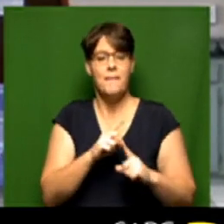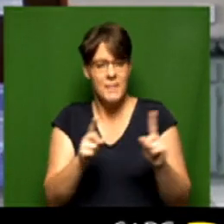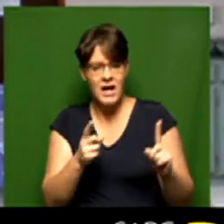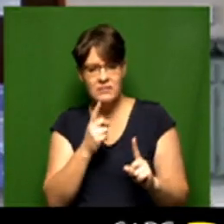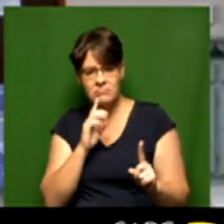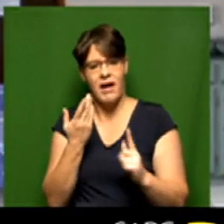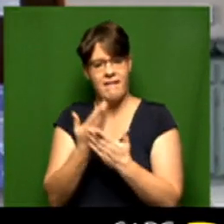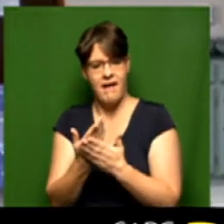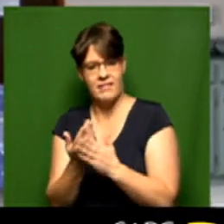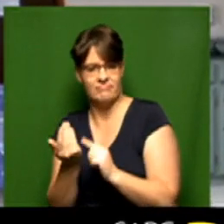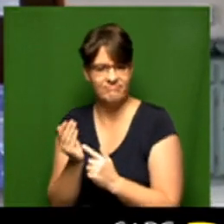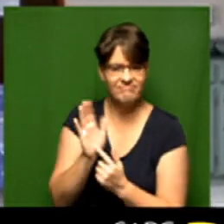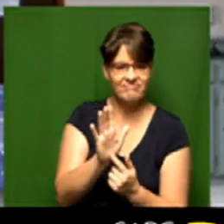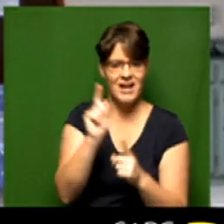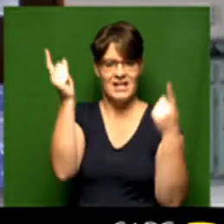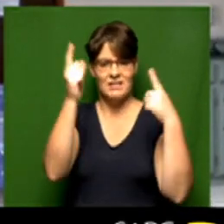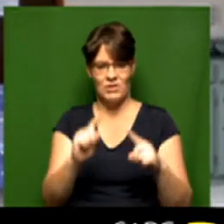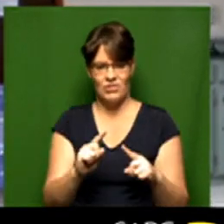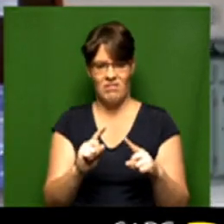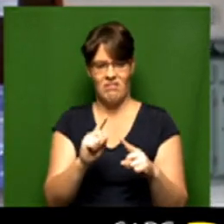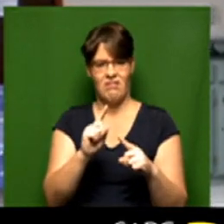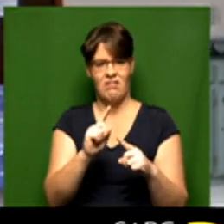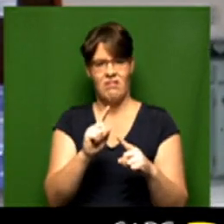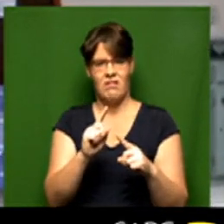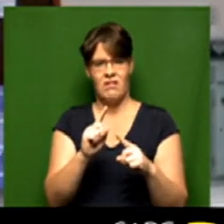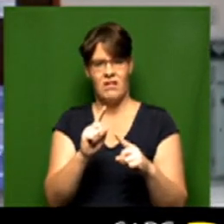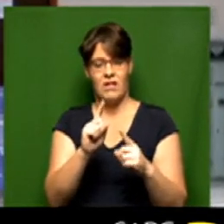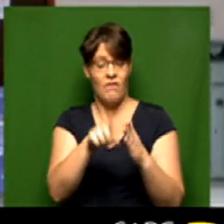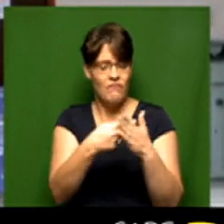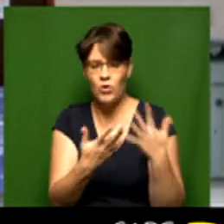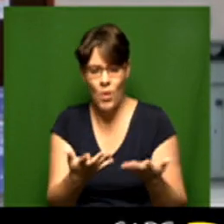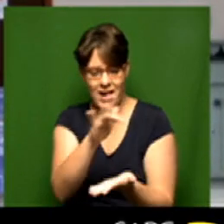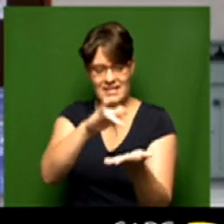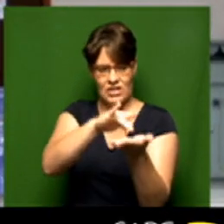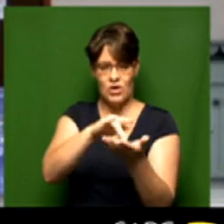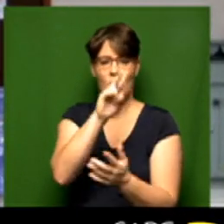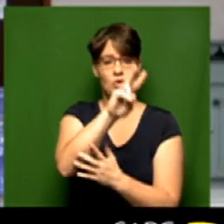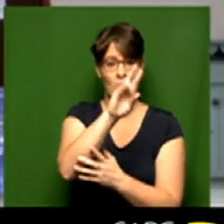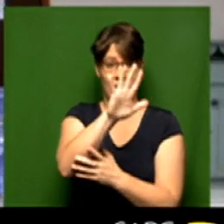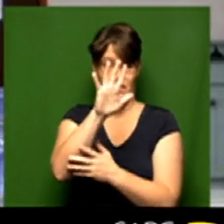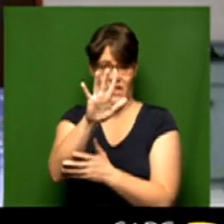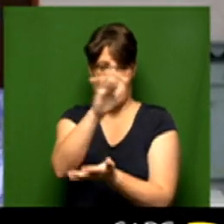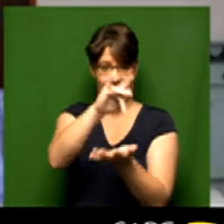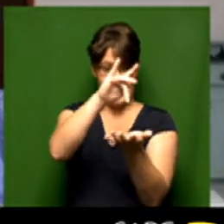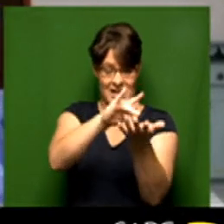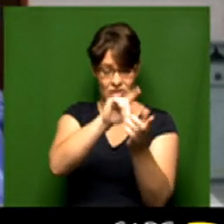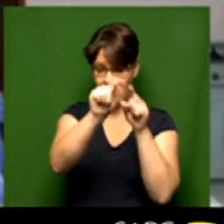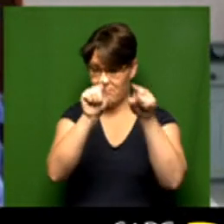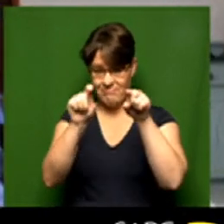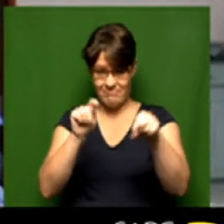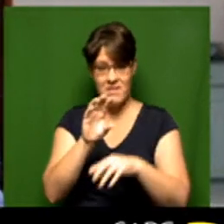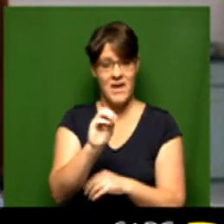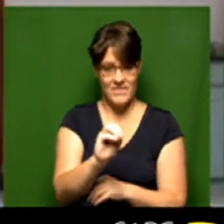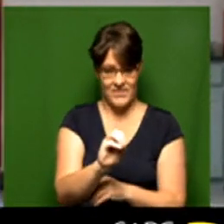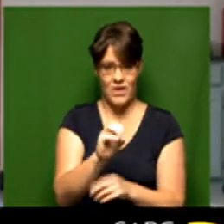can cast a special vote at various voting stations there are 255 voting stations special voting stations